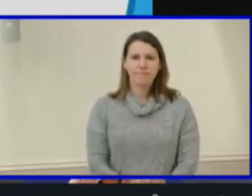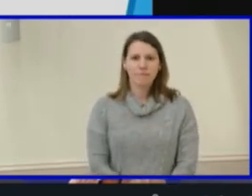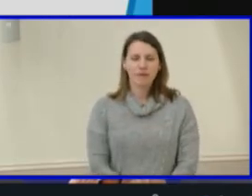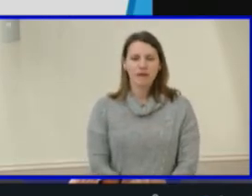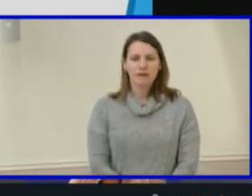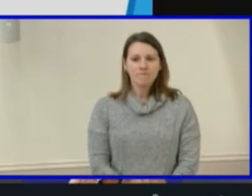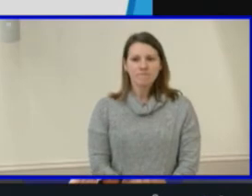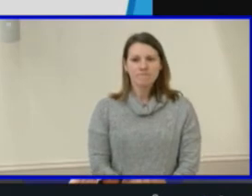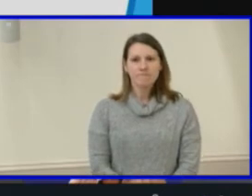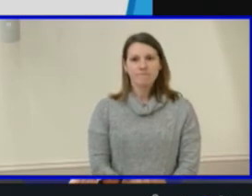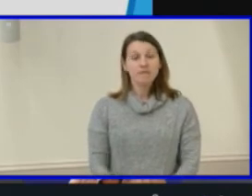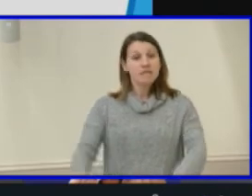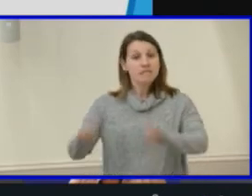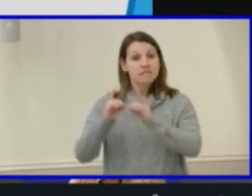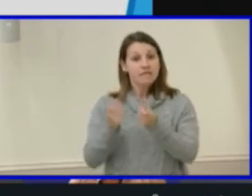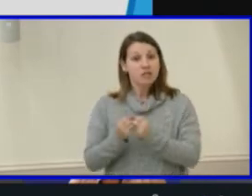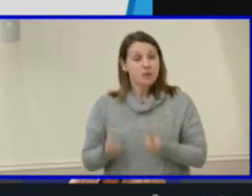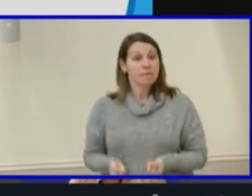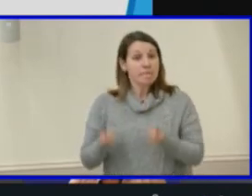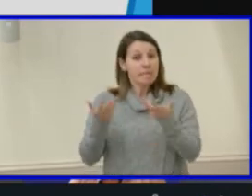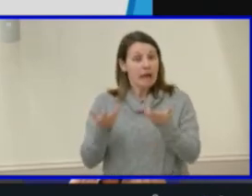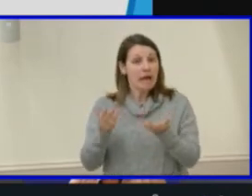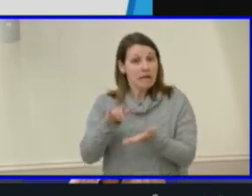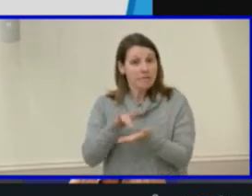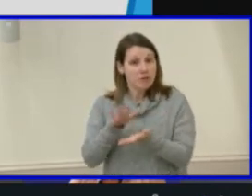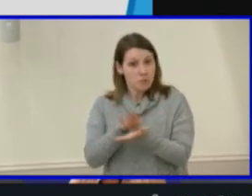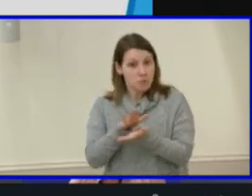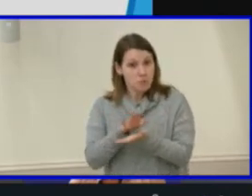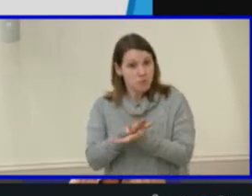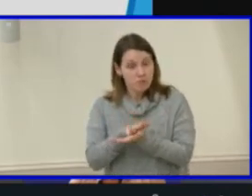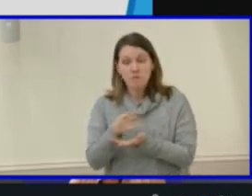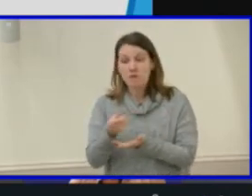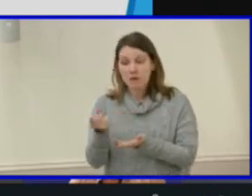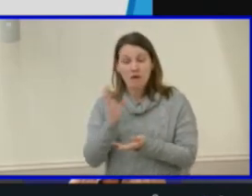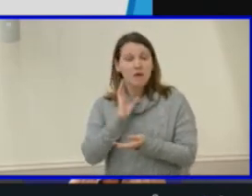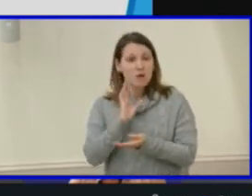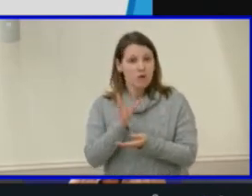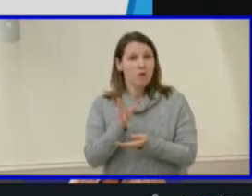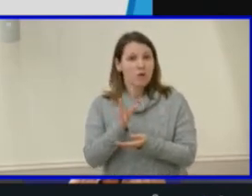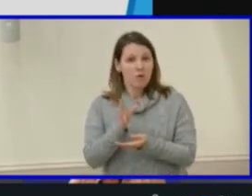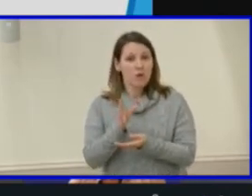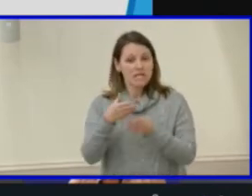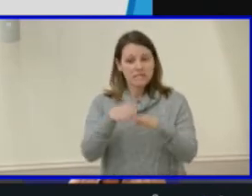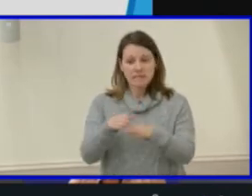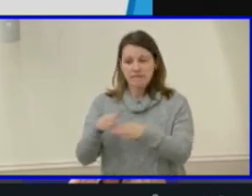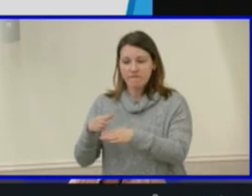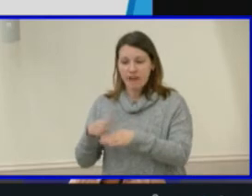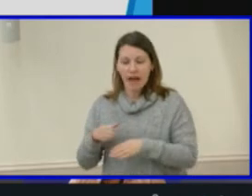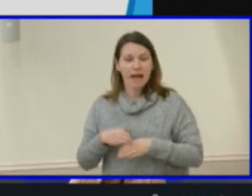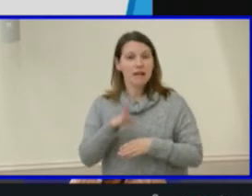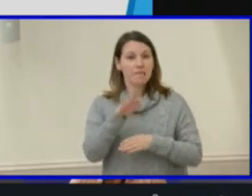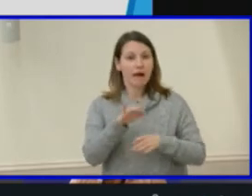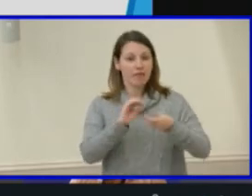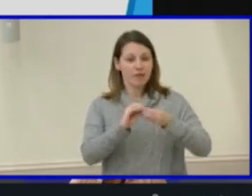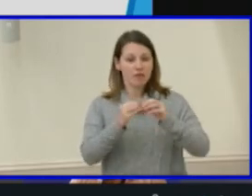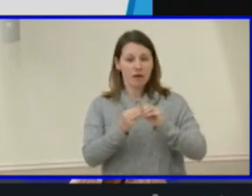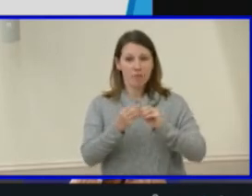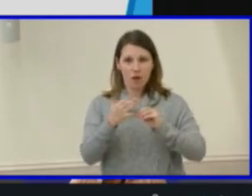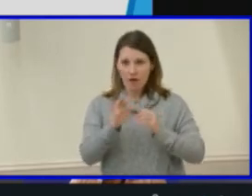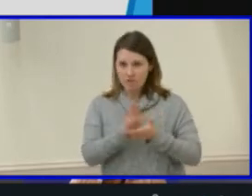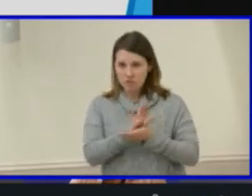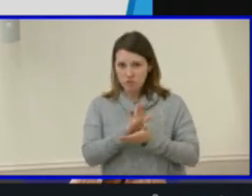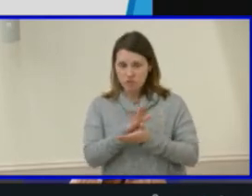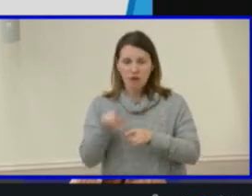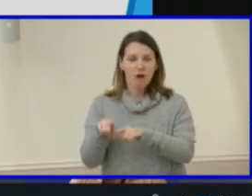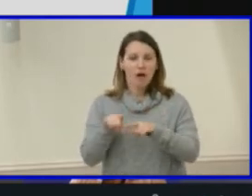Divisions with multiple middle schools evenly divide available slots by the number of middle schools and invite students based upon home